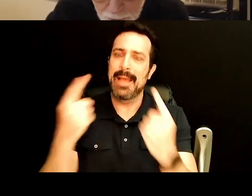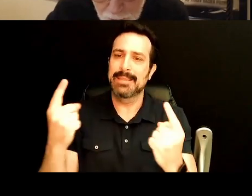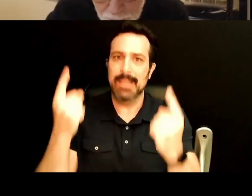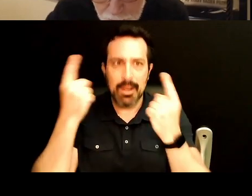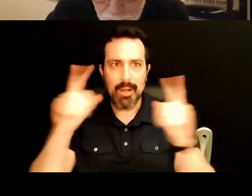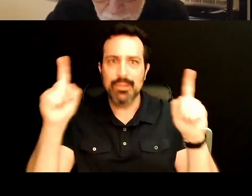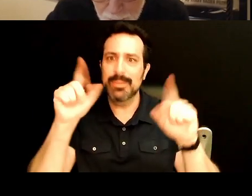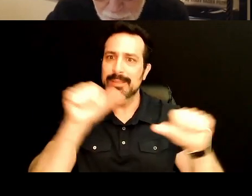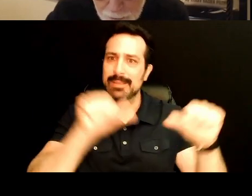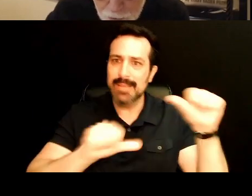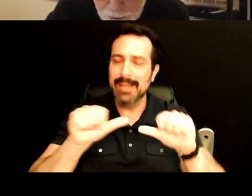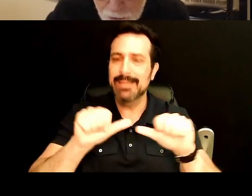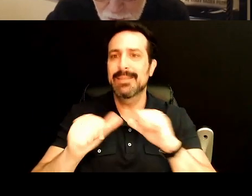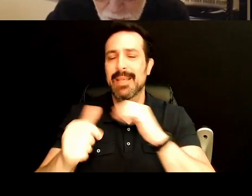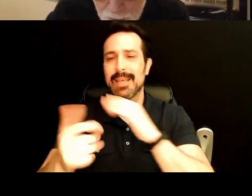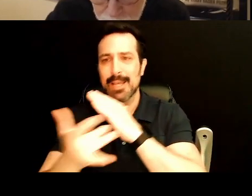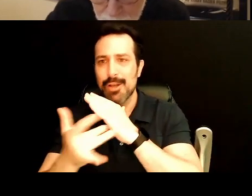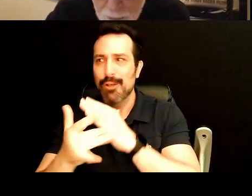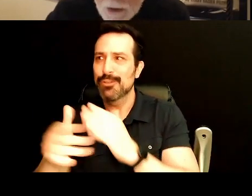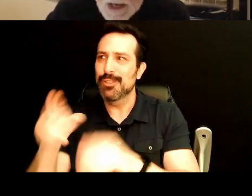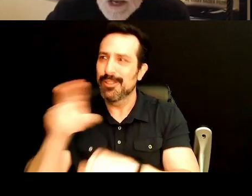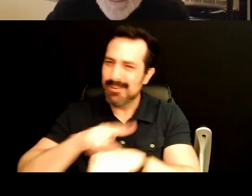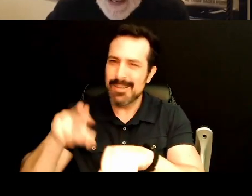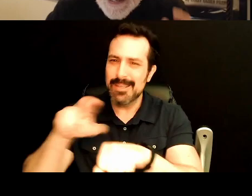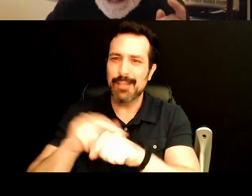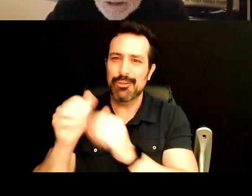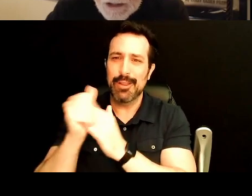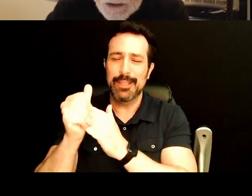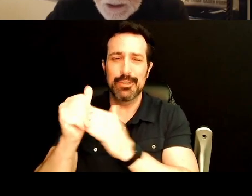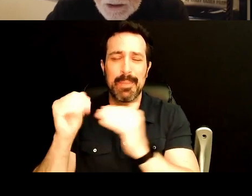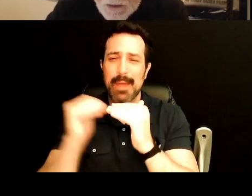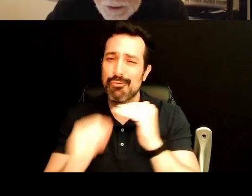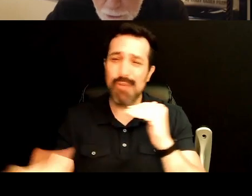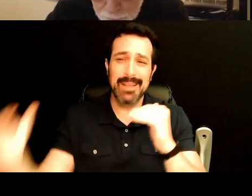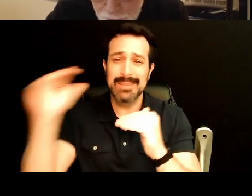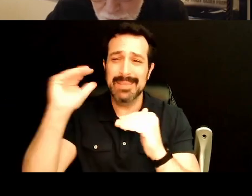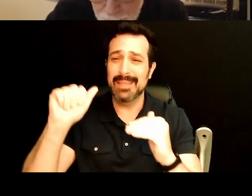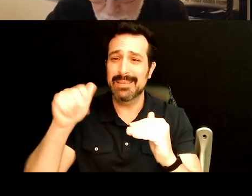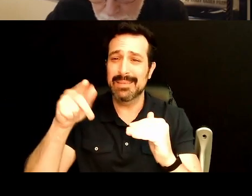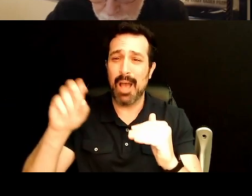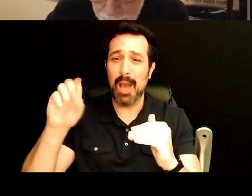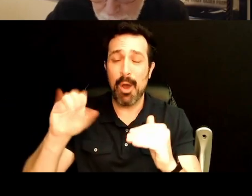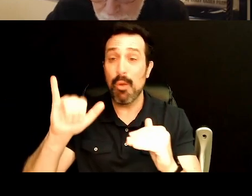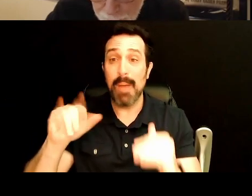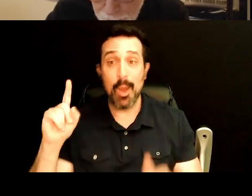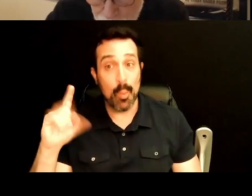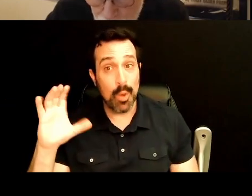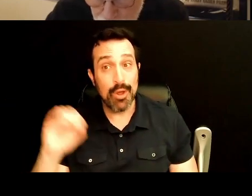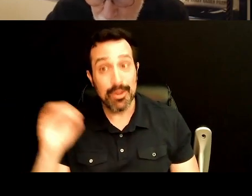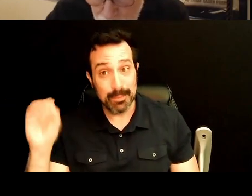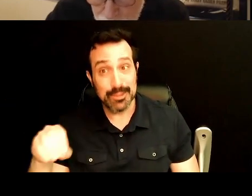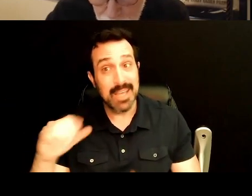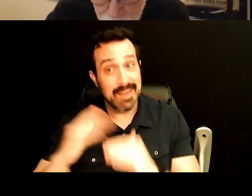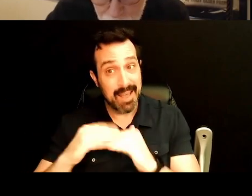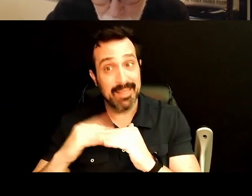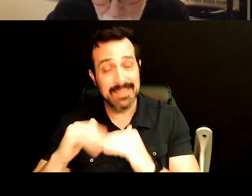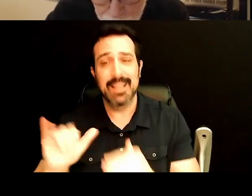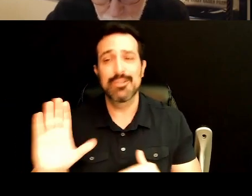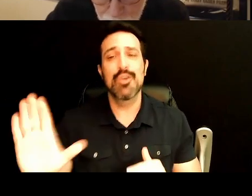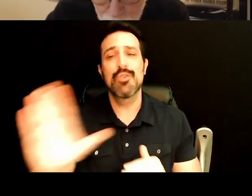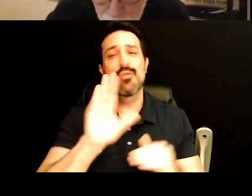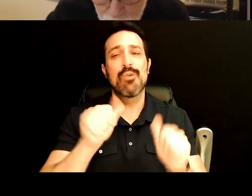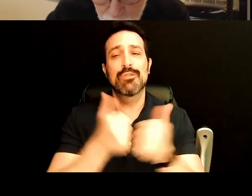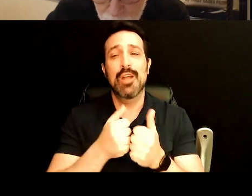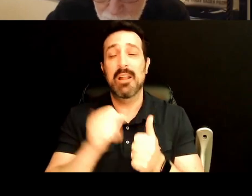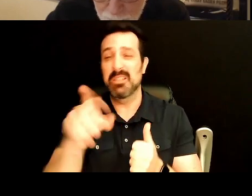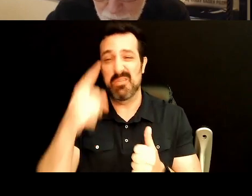technology, and national leadership that transcends Apollo by at least 100%. That's your challenge. And if you